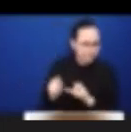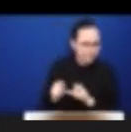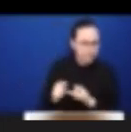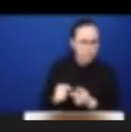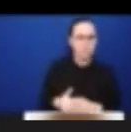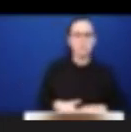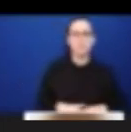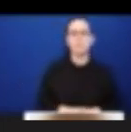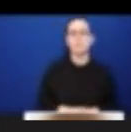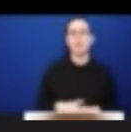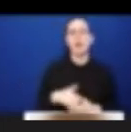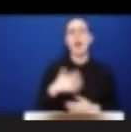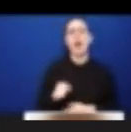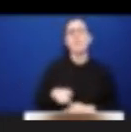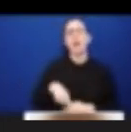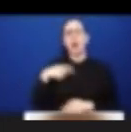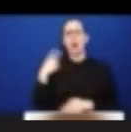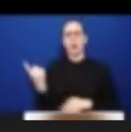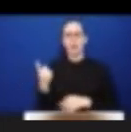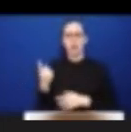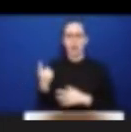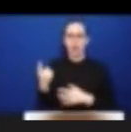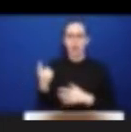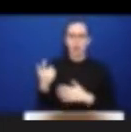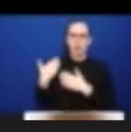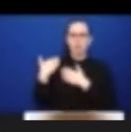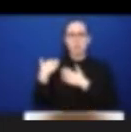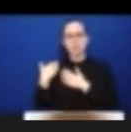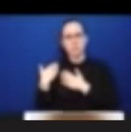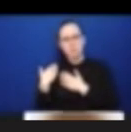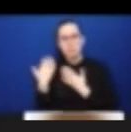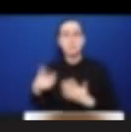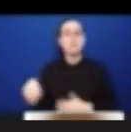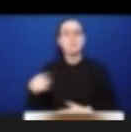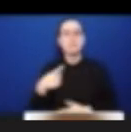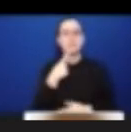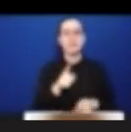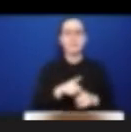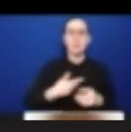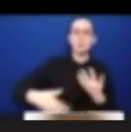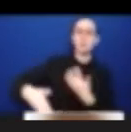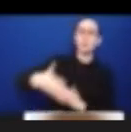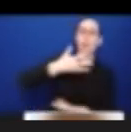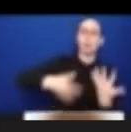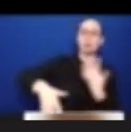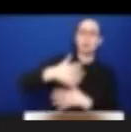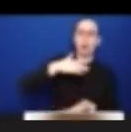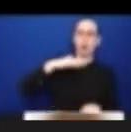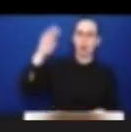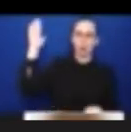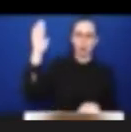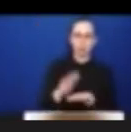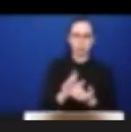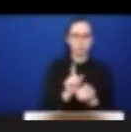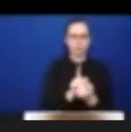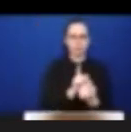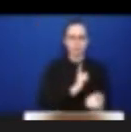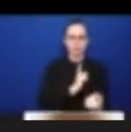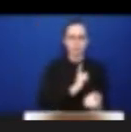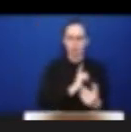health, many youth reported the loss of social connections and faced challenges in meeting friends and family.